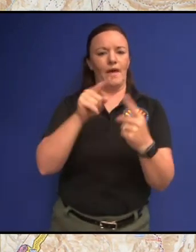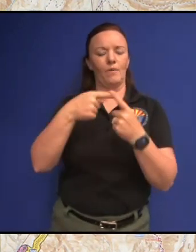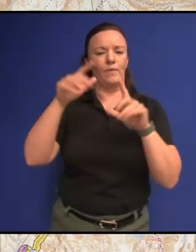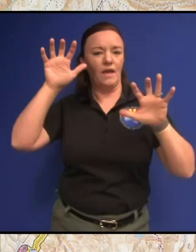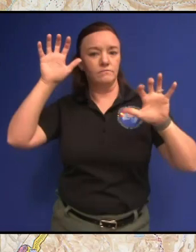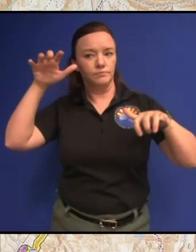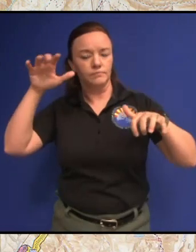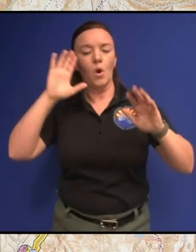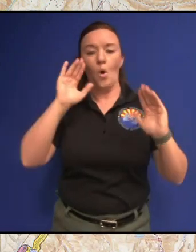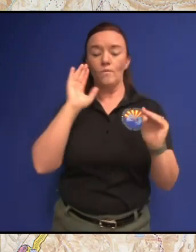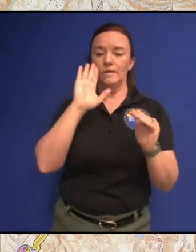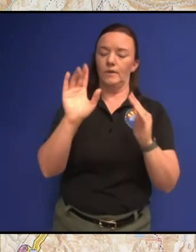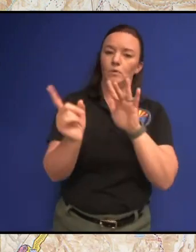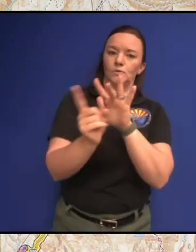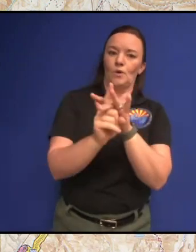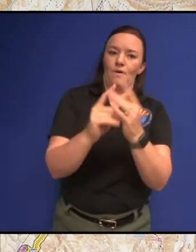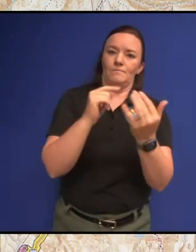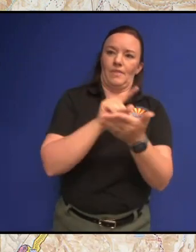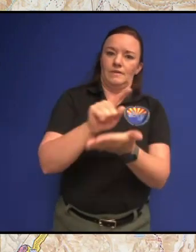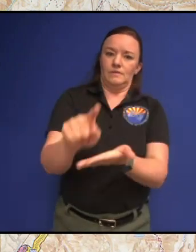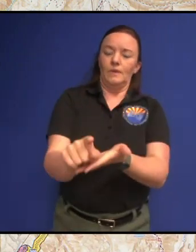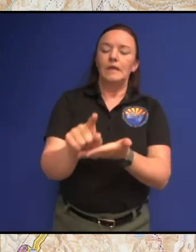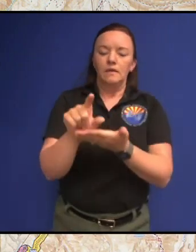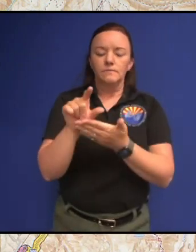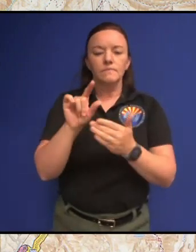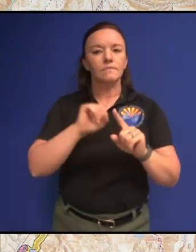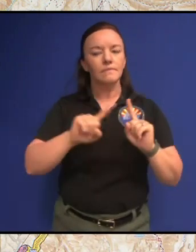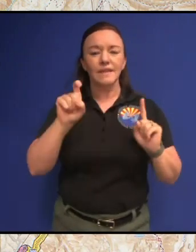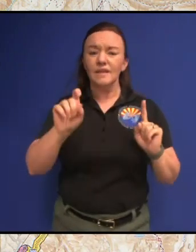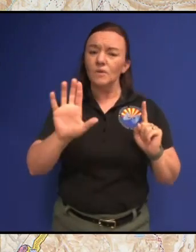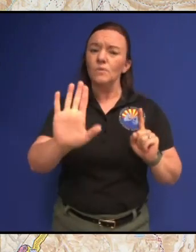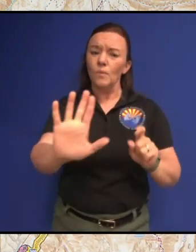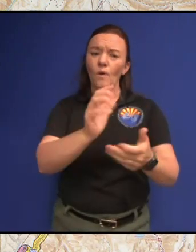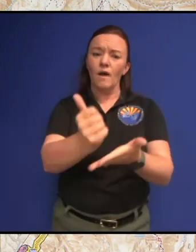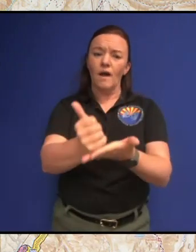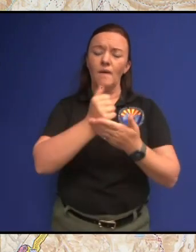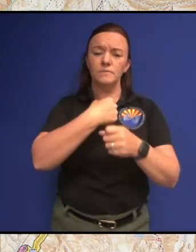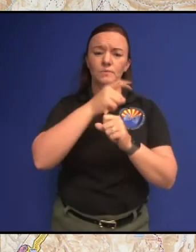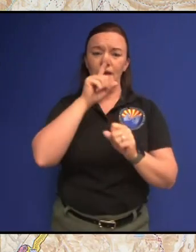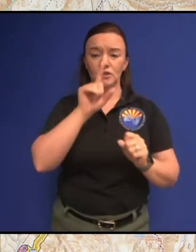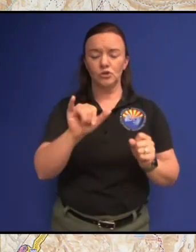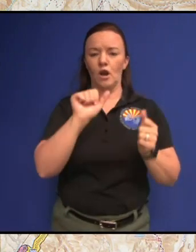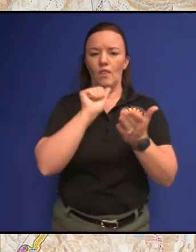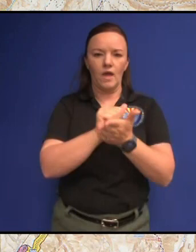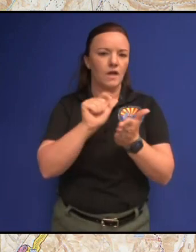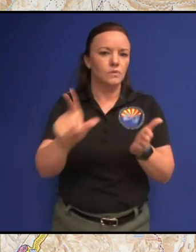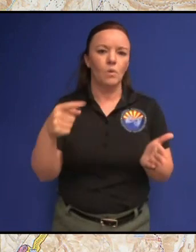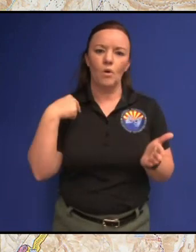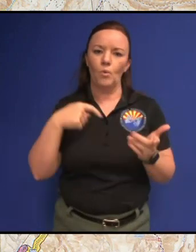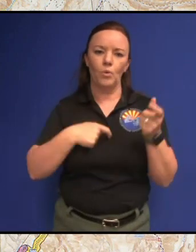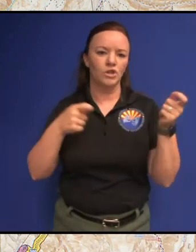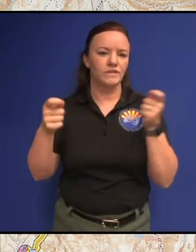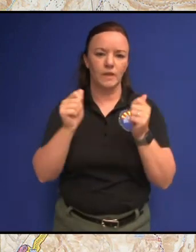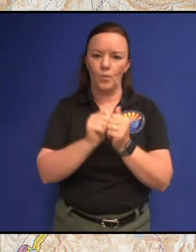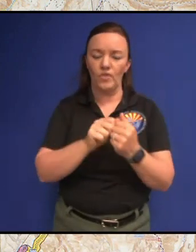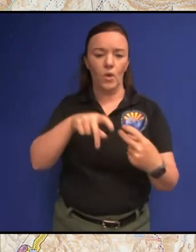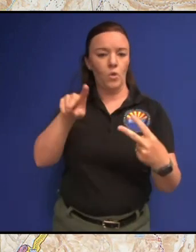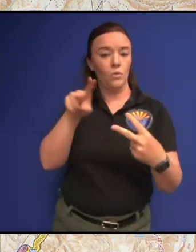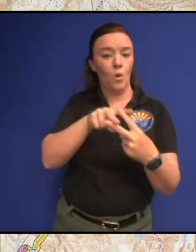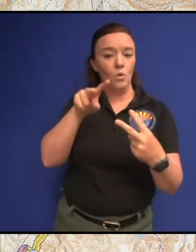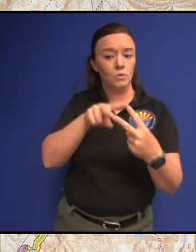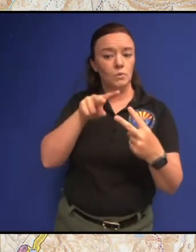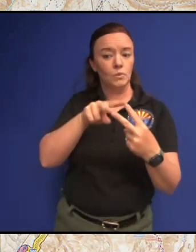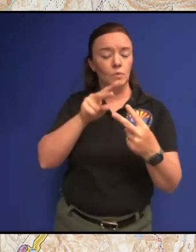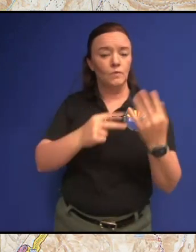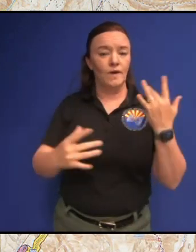to show up the end of this week arrives but we need your help to make sure that that's all we're dealing with both of those fires in Flagstaff were